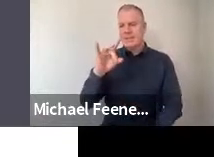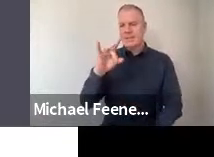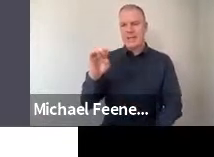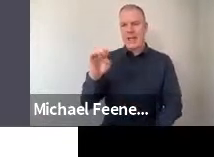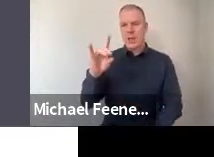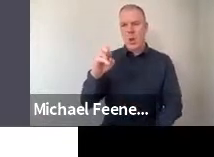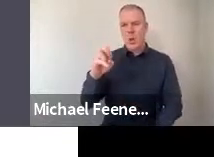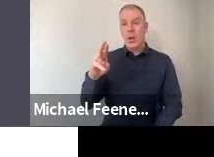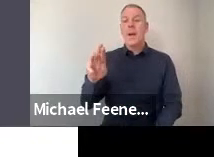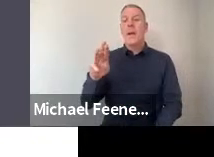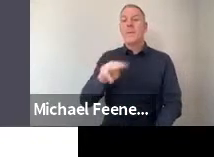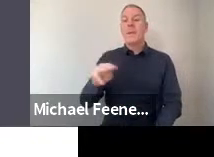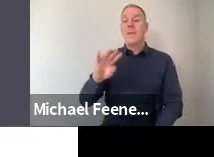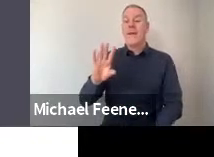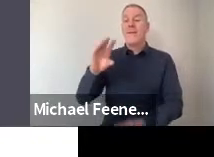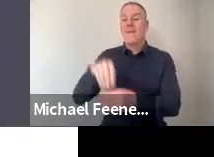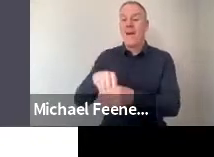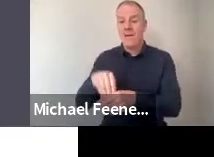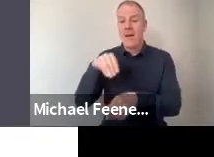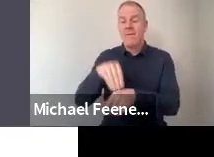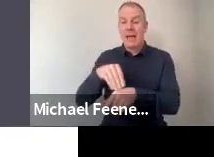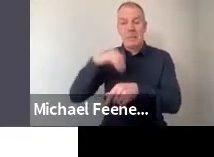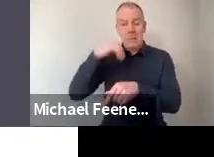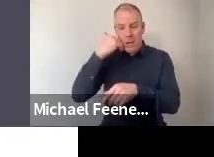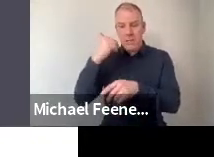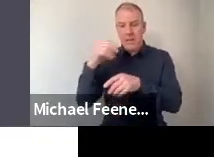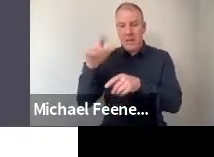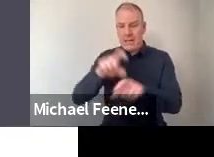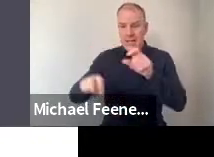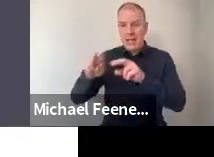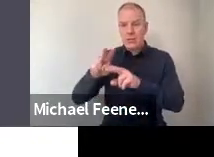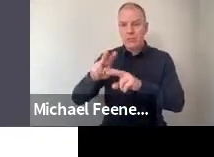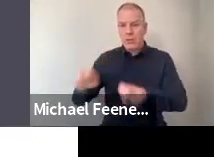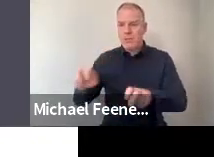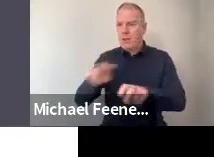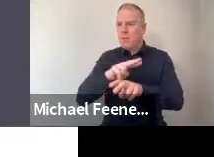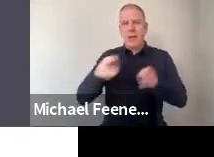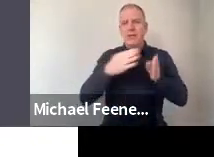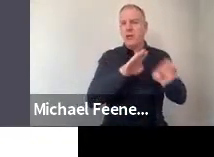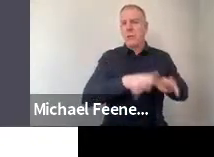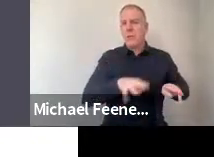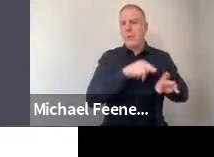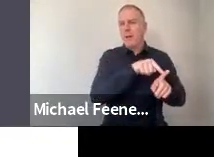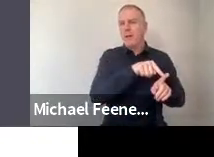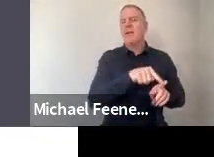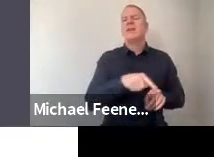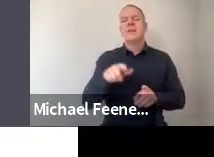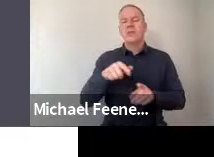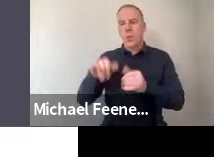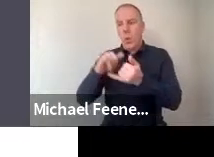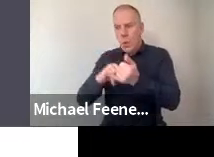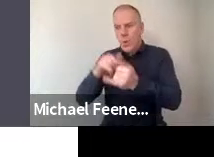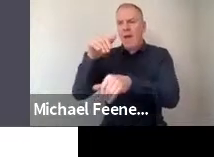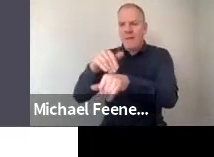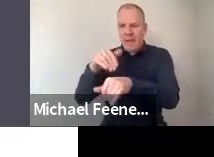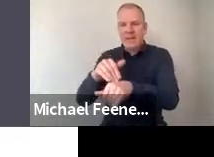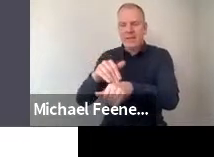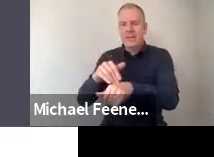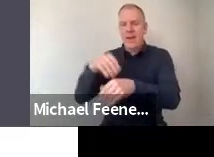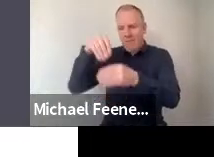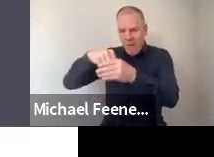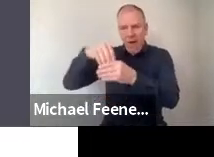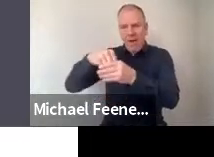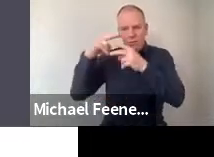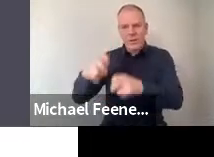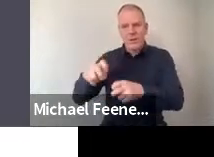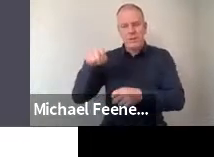directly affected by scientific research, not the general public. So not people in general, but specifically those who are affected.